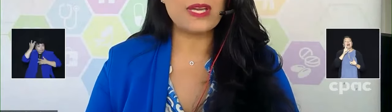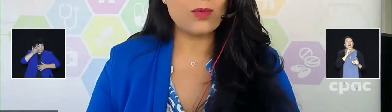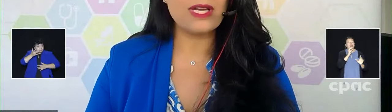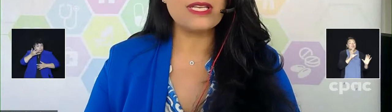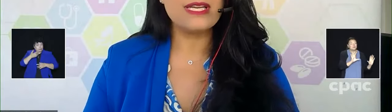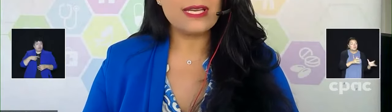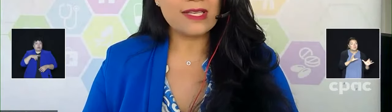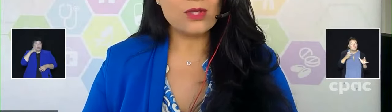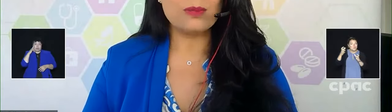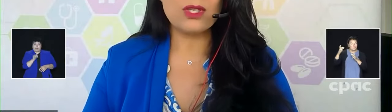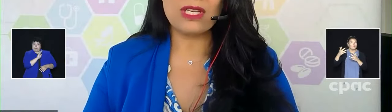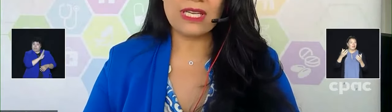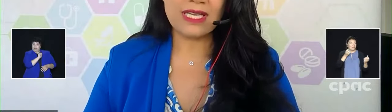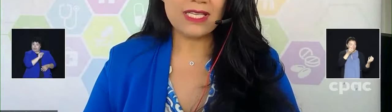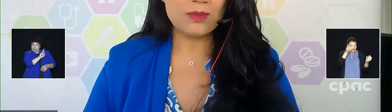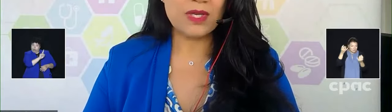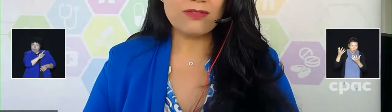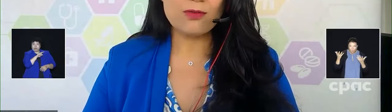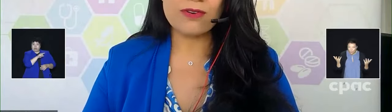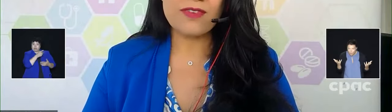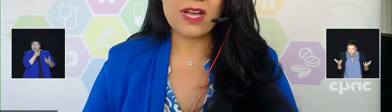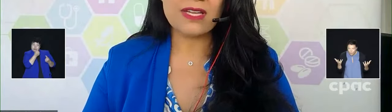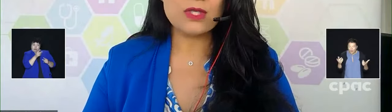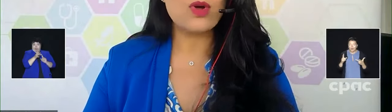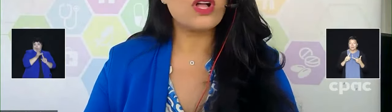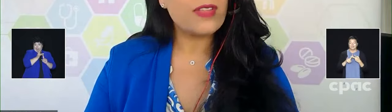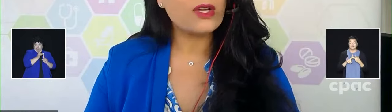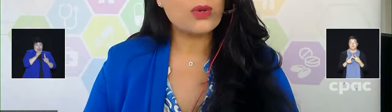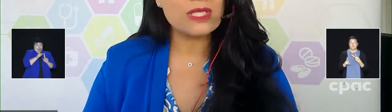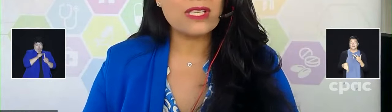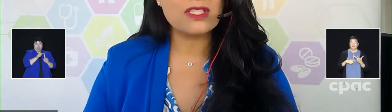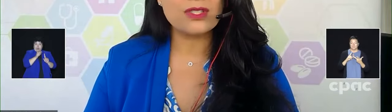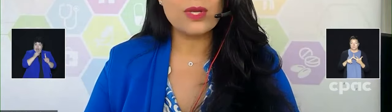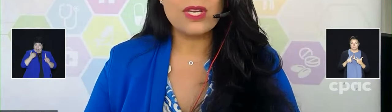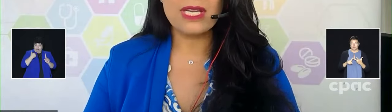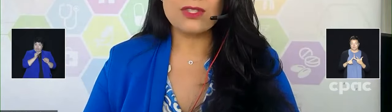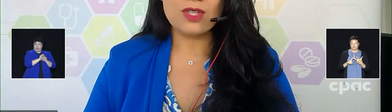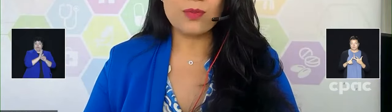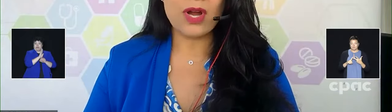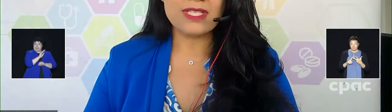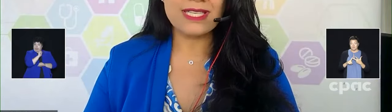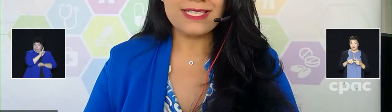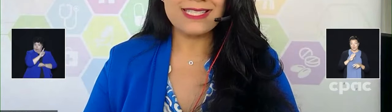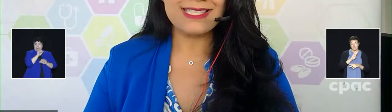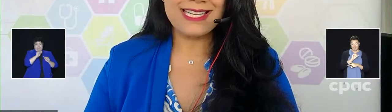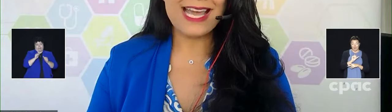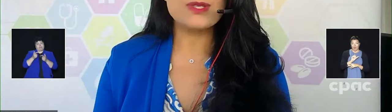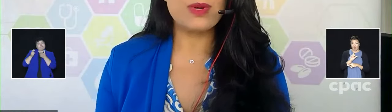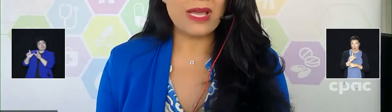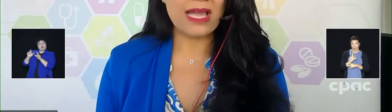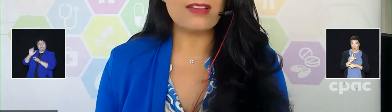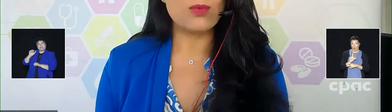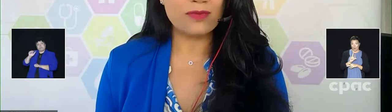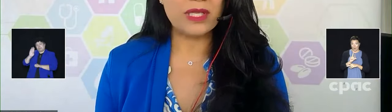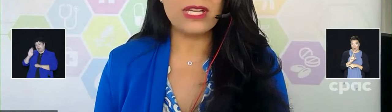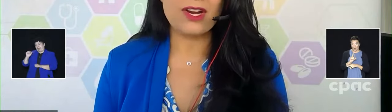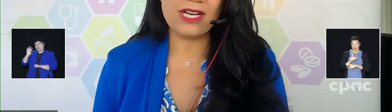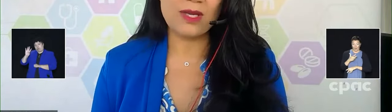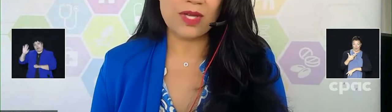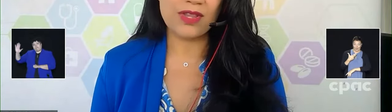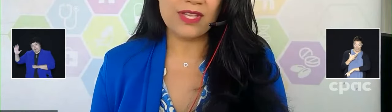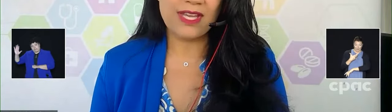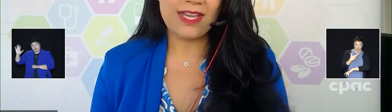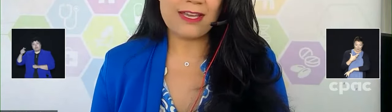with BA1 gives you immunity against BA4 or 5. So all that goes into the process. And as we have more